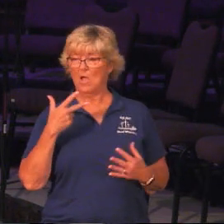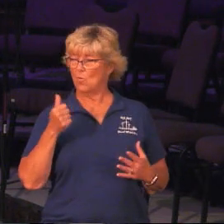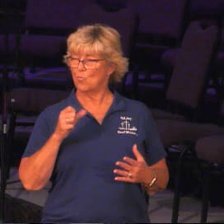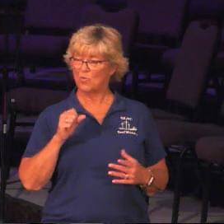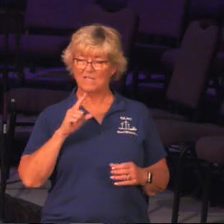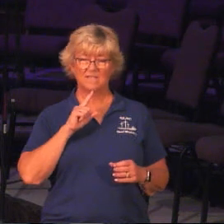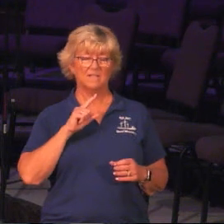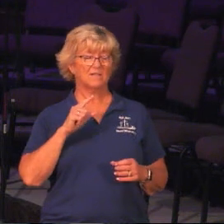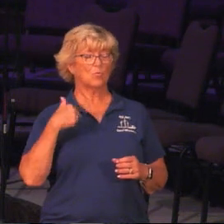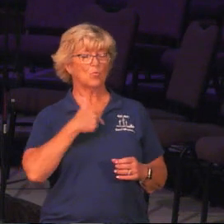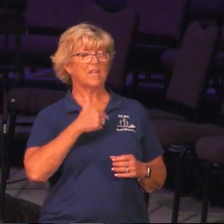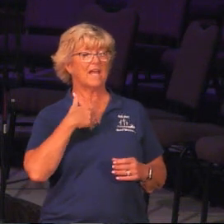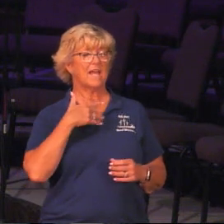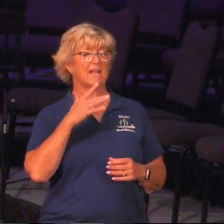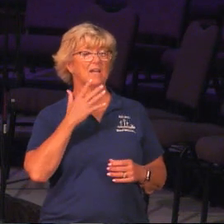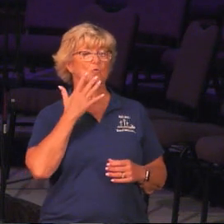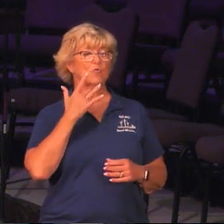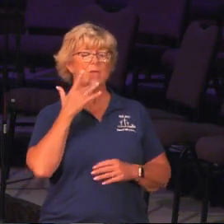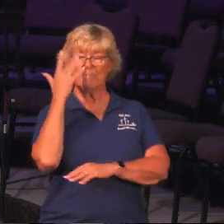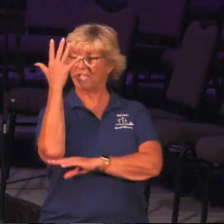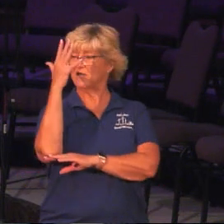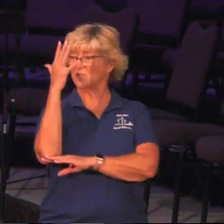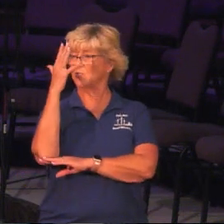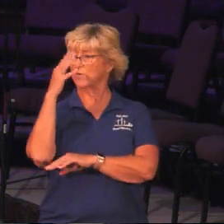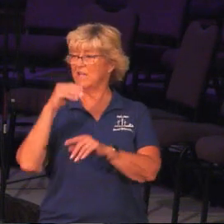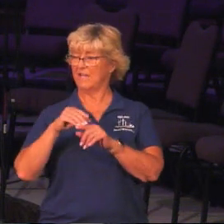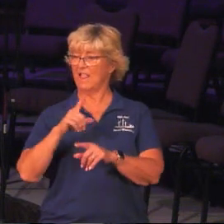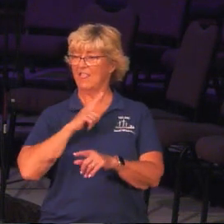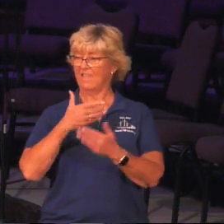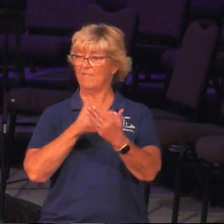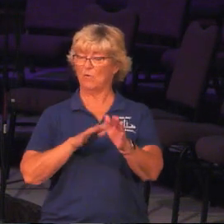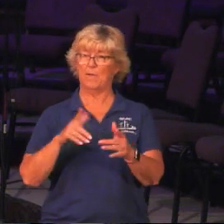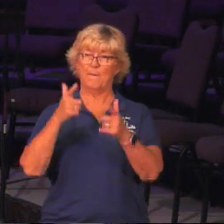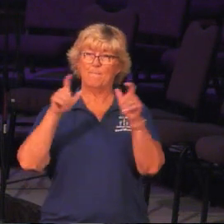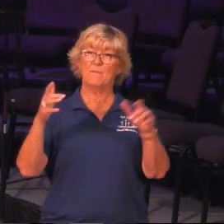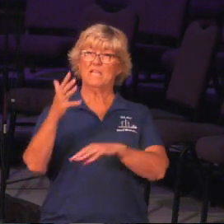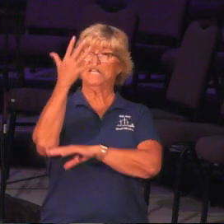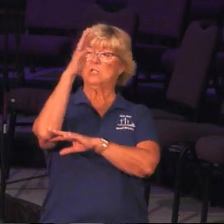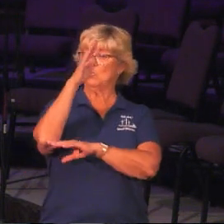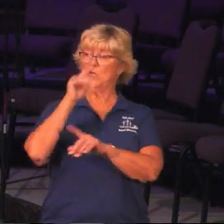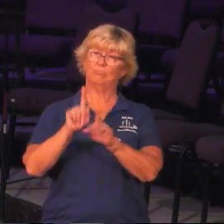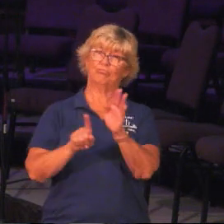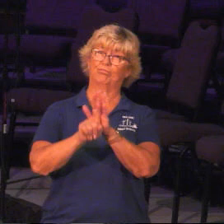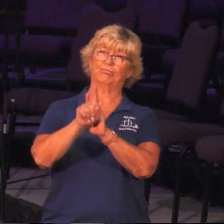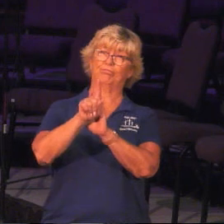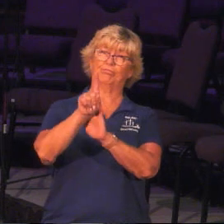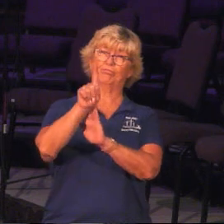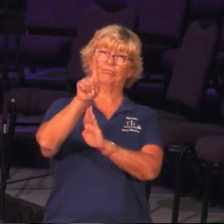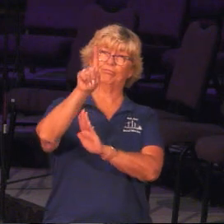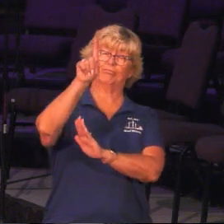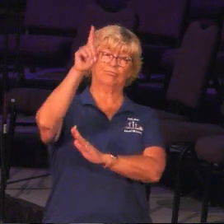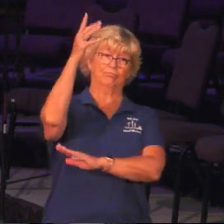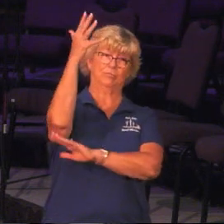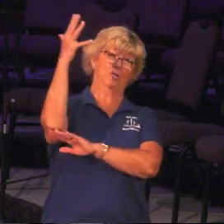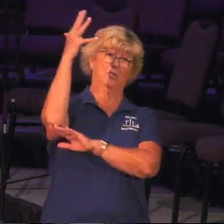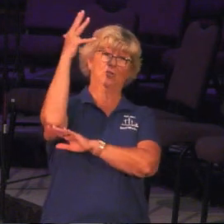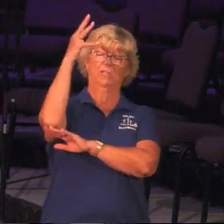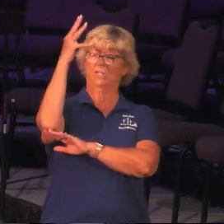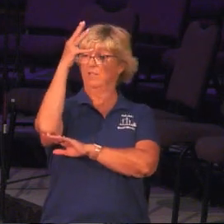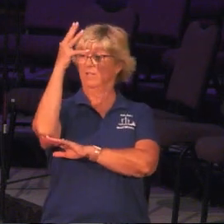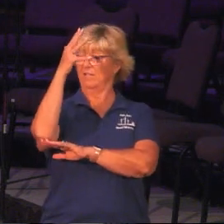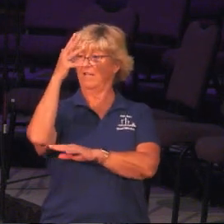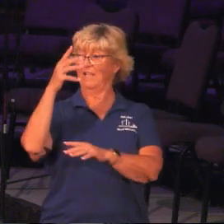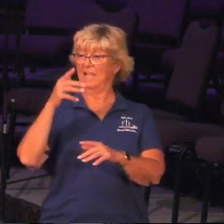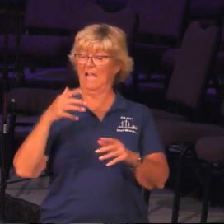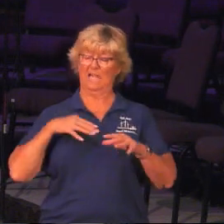We had this Christmas tree in our formal living room, and it was a big Christmas tree, and it was like the Mount Vesuvius of Christmas trees, meaning it erupted